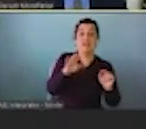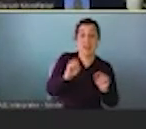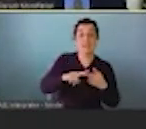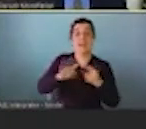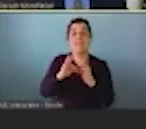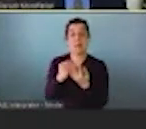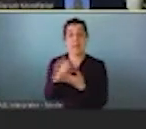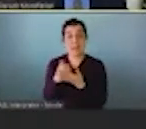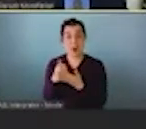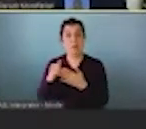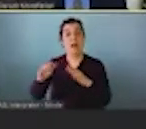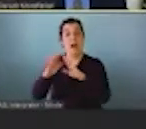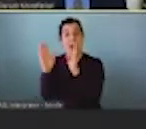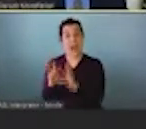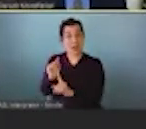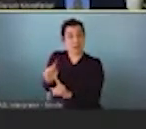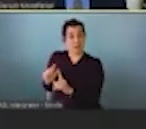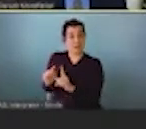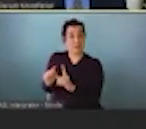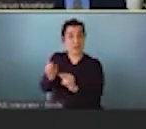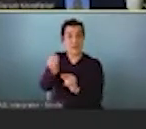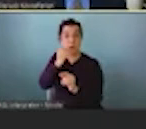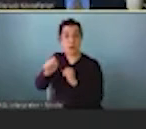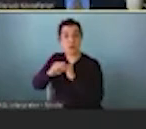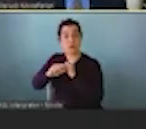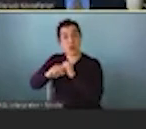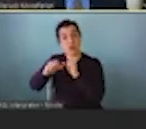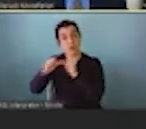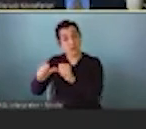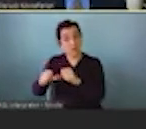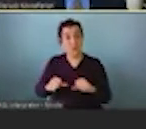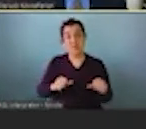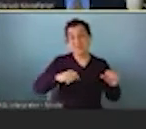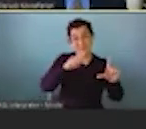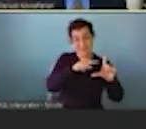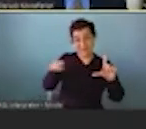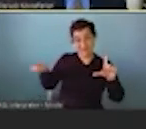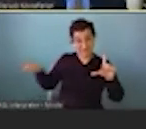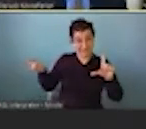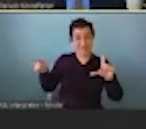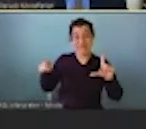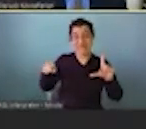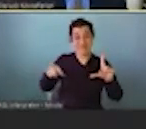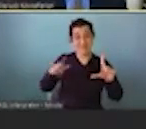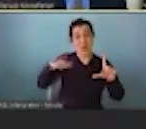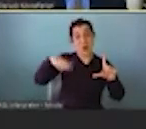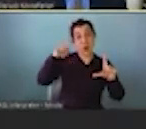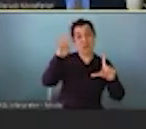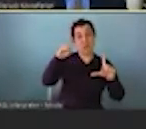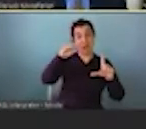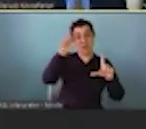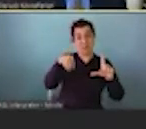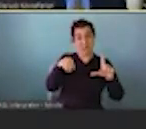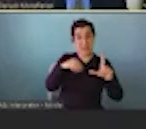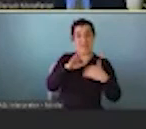You see that there's high rates of poor nutritional quality across all groups, over 40% for all